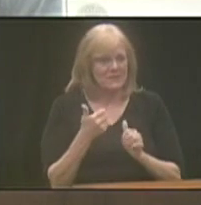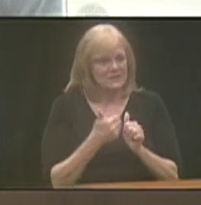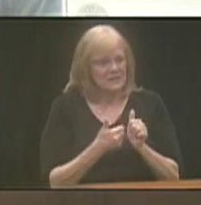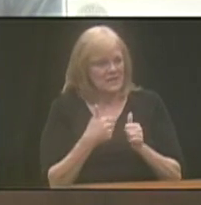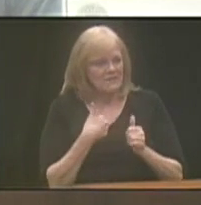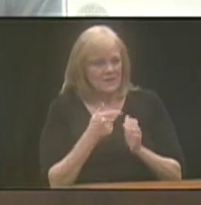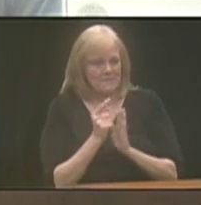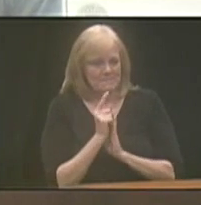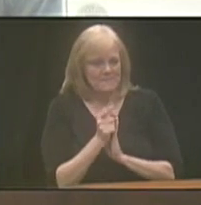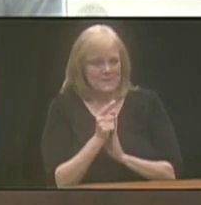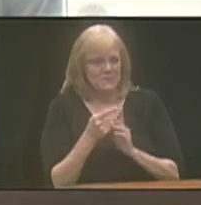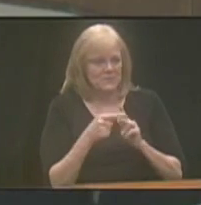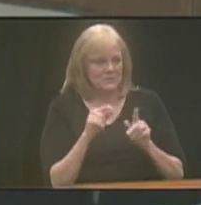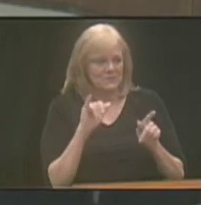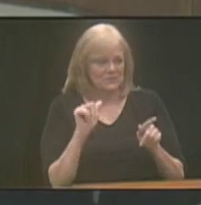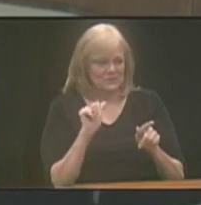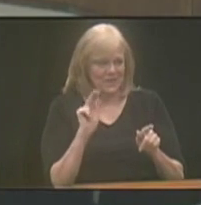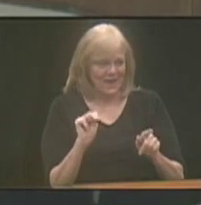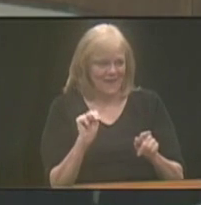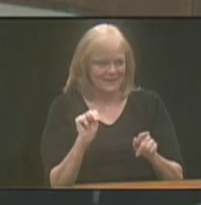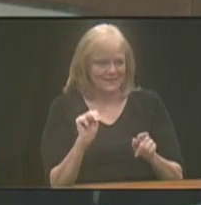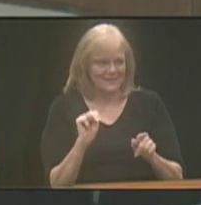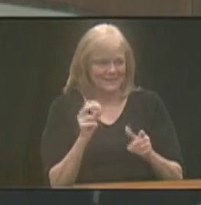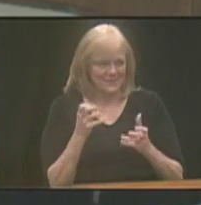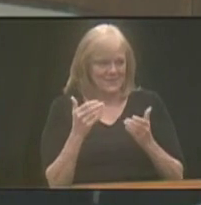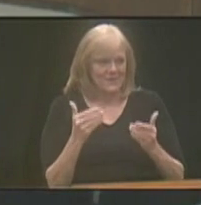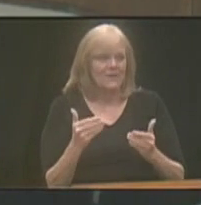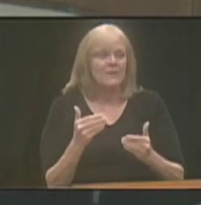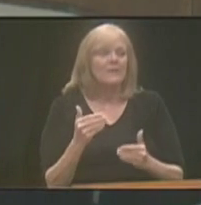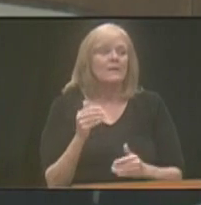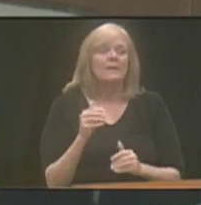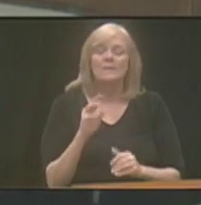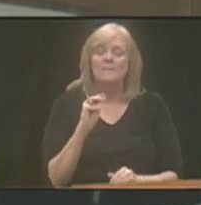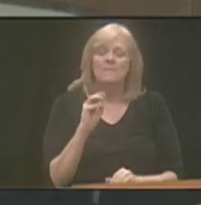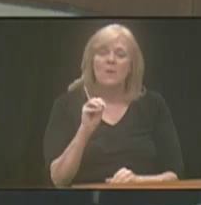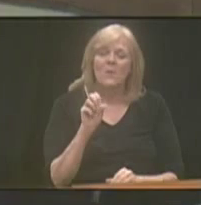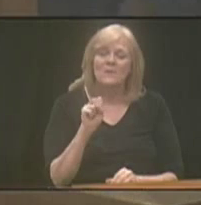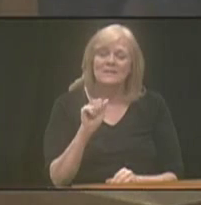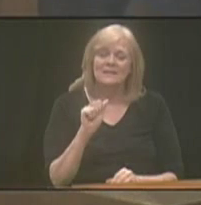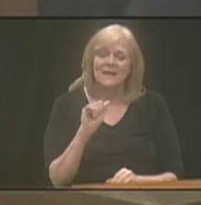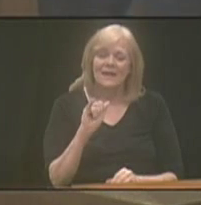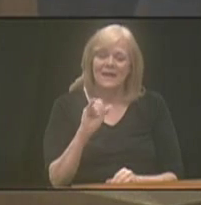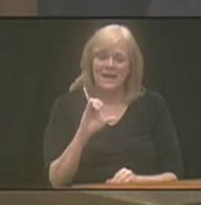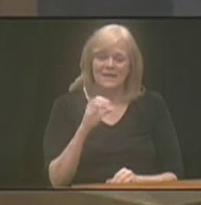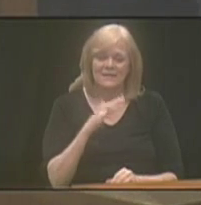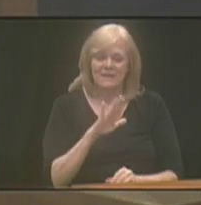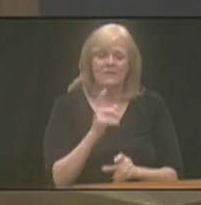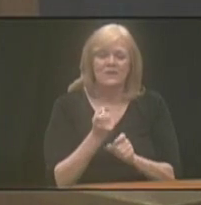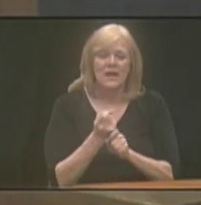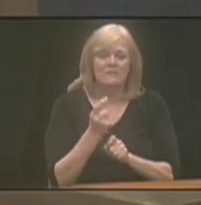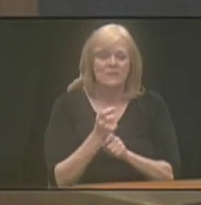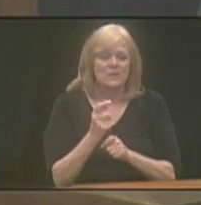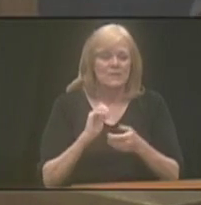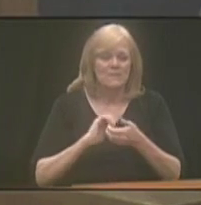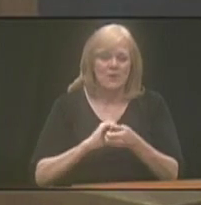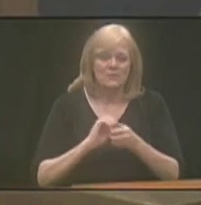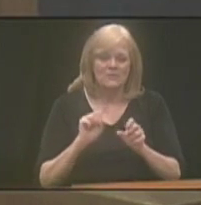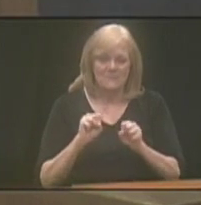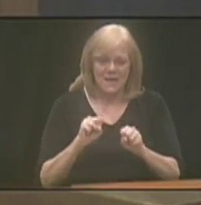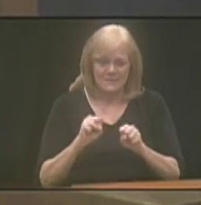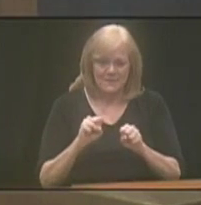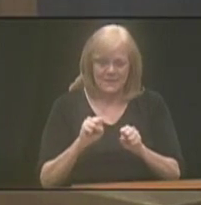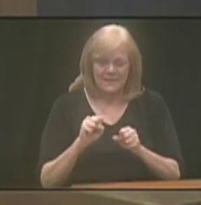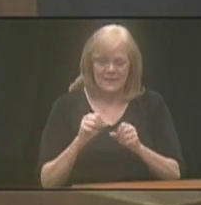each have about a minute. So we'll start with Jan if you want to go ahead. Well, Mosaic in Omaha is having their annual Partners and Possibilities